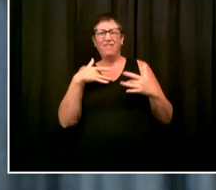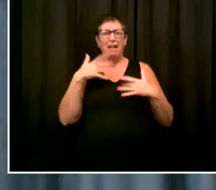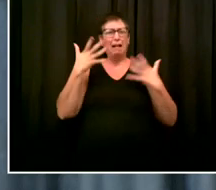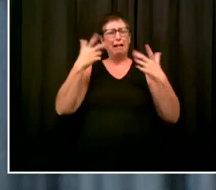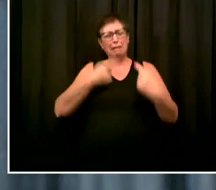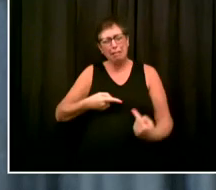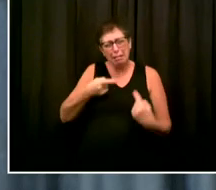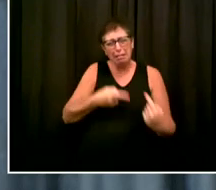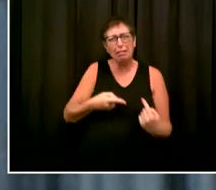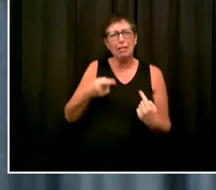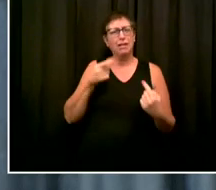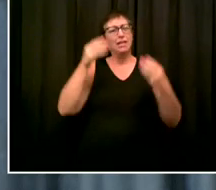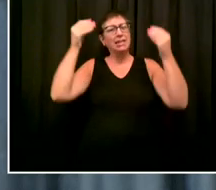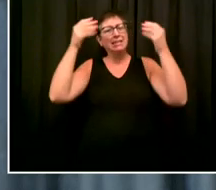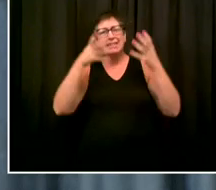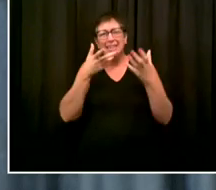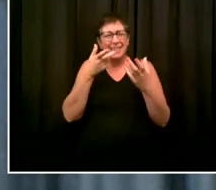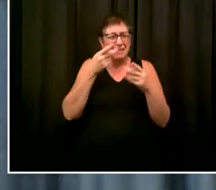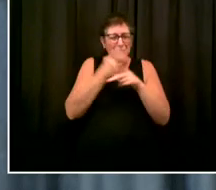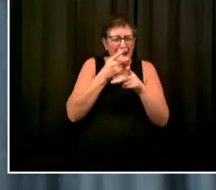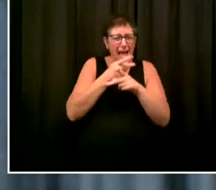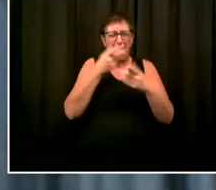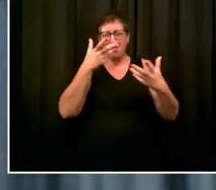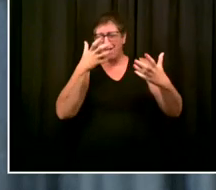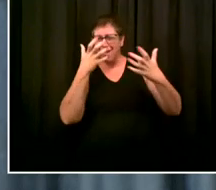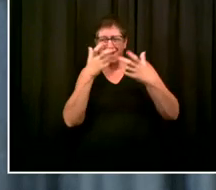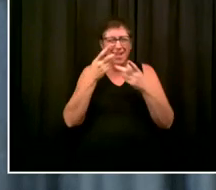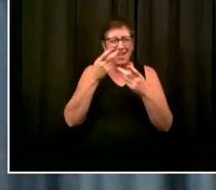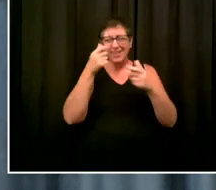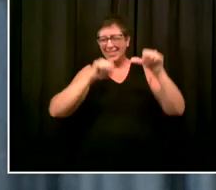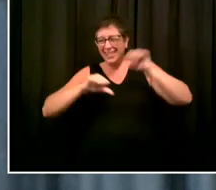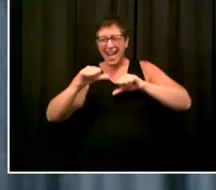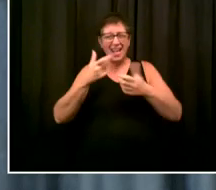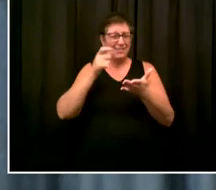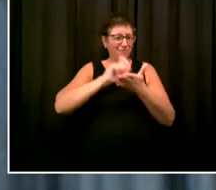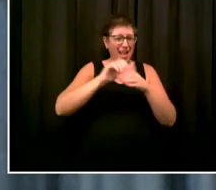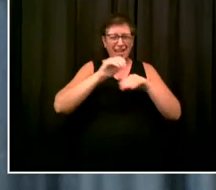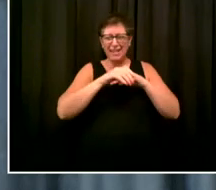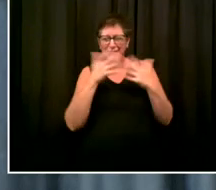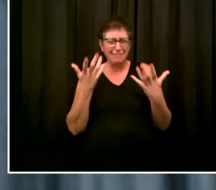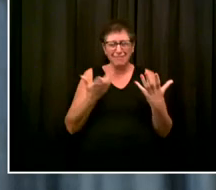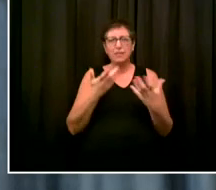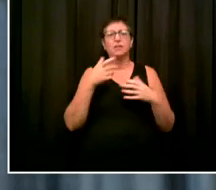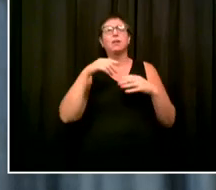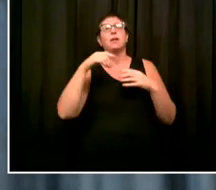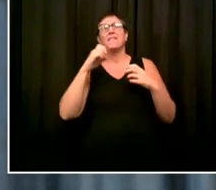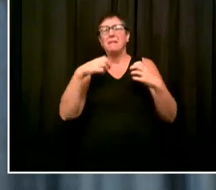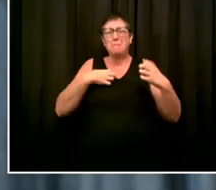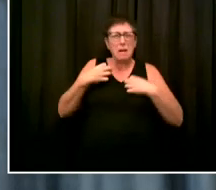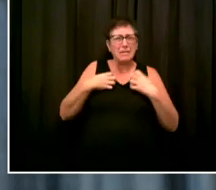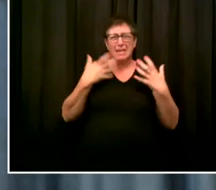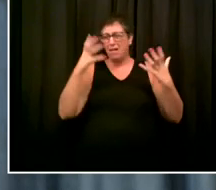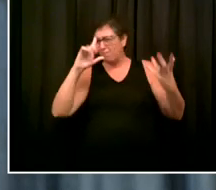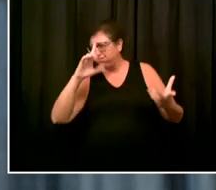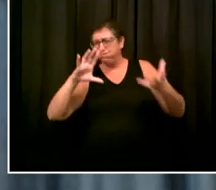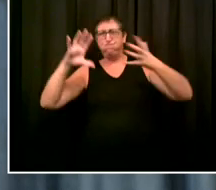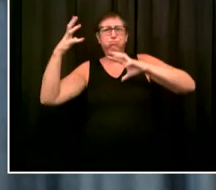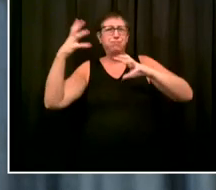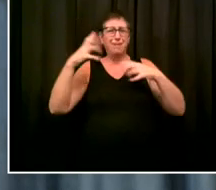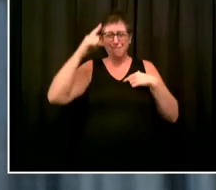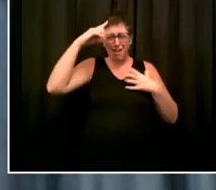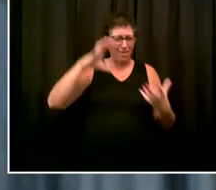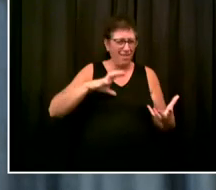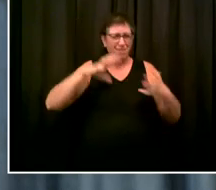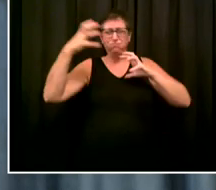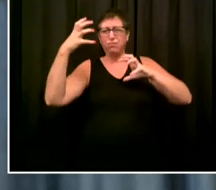They can't focus on anything if they're distraught, if they're sad, if they're worried about other things that are